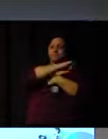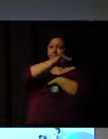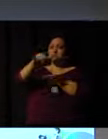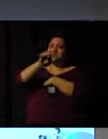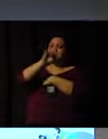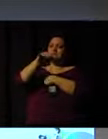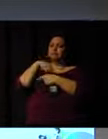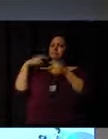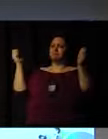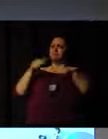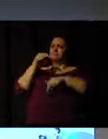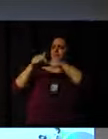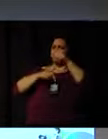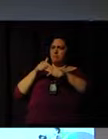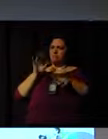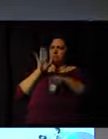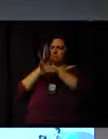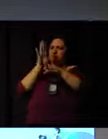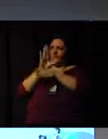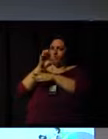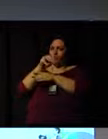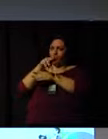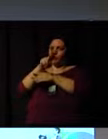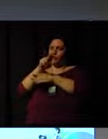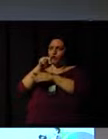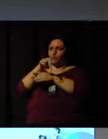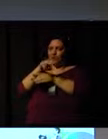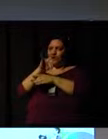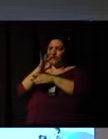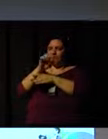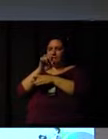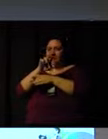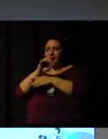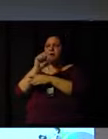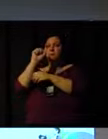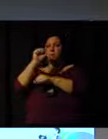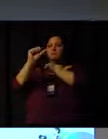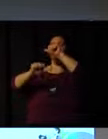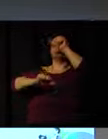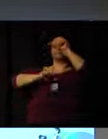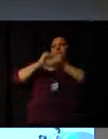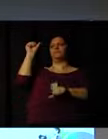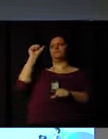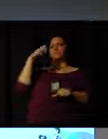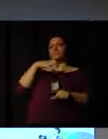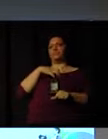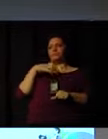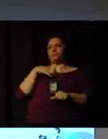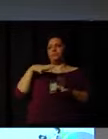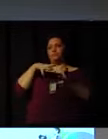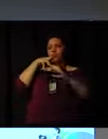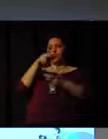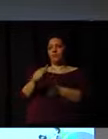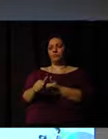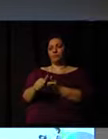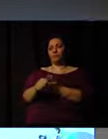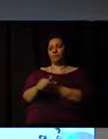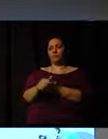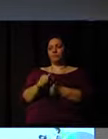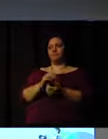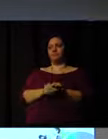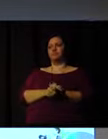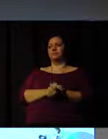work at the community level, then we can change this global village in a positive way by